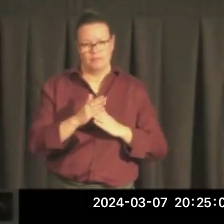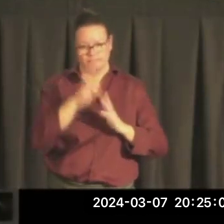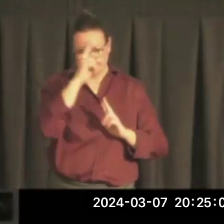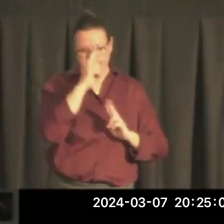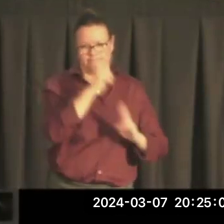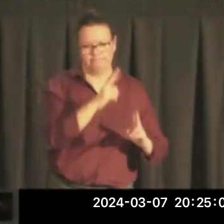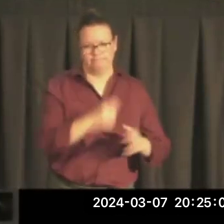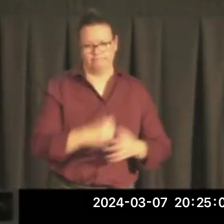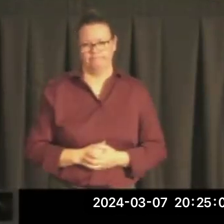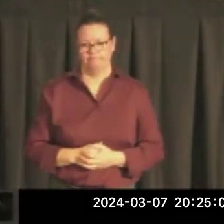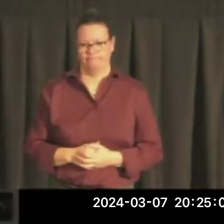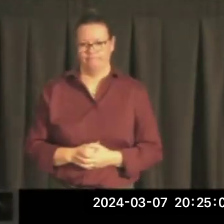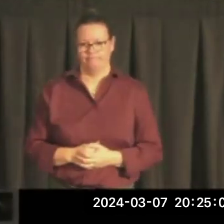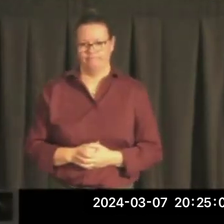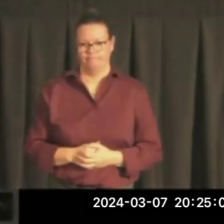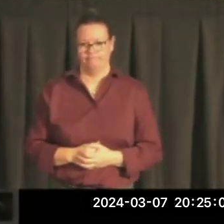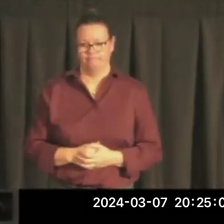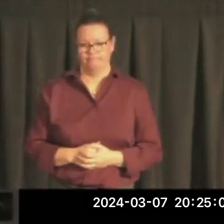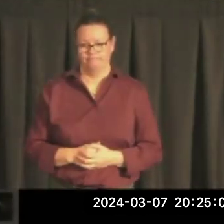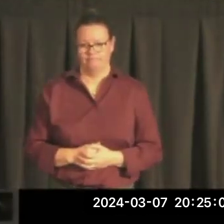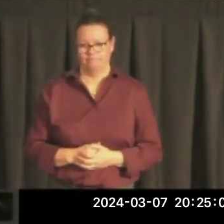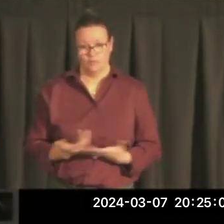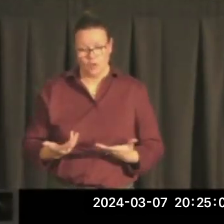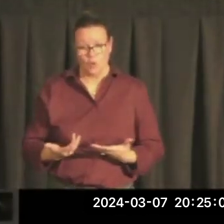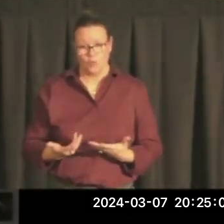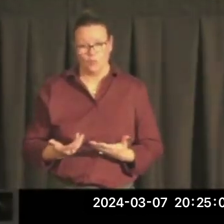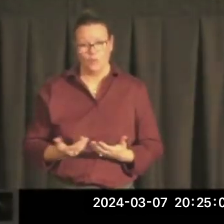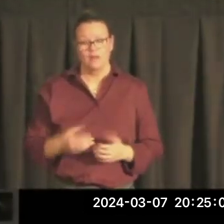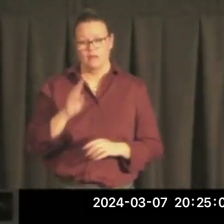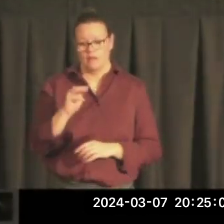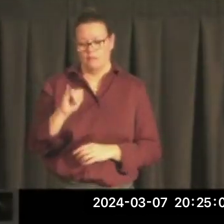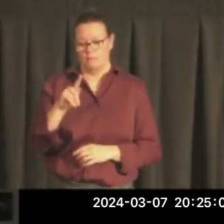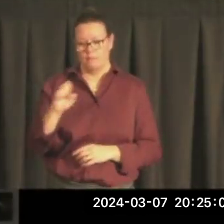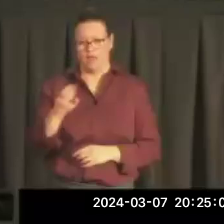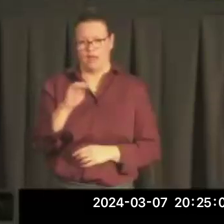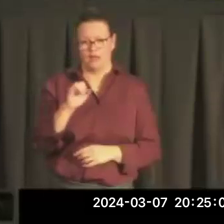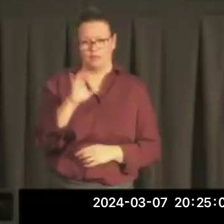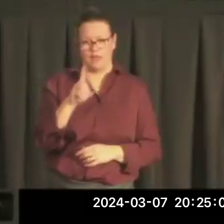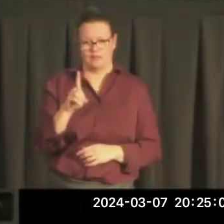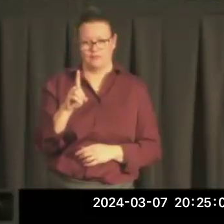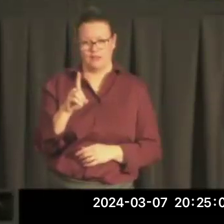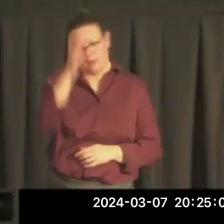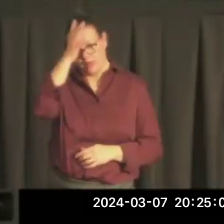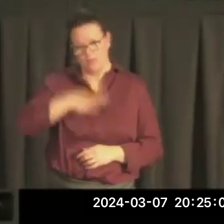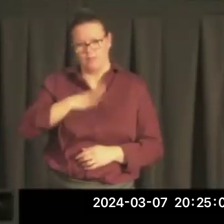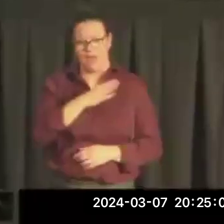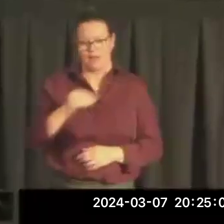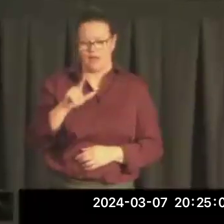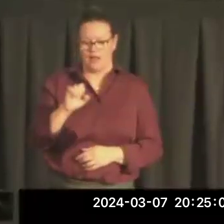This is the account of Mike Mansfield. The man and the legacy. Thank you very much. In or